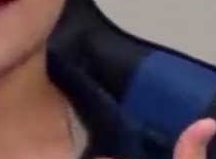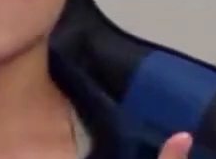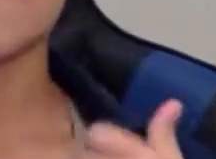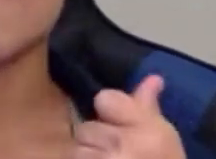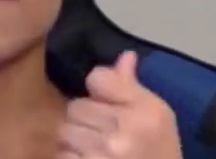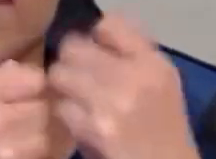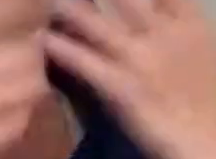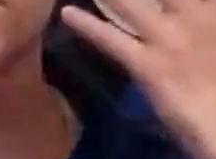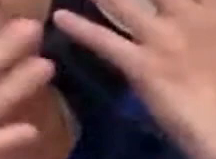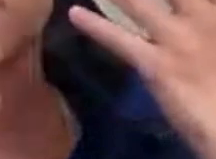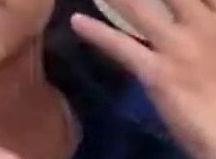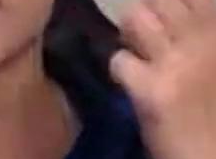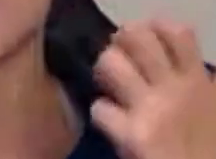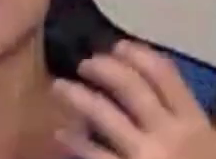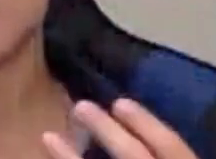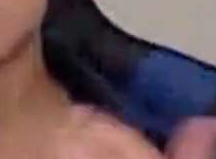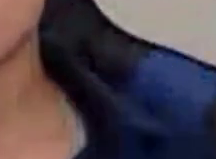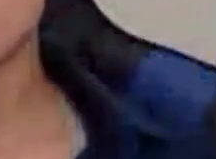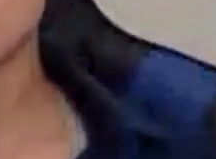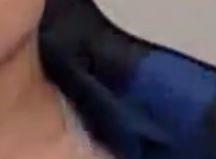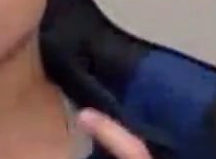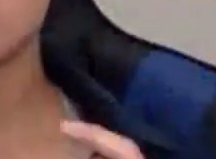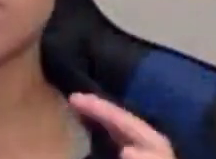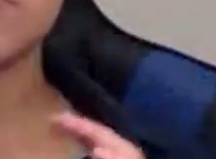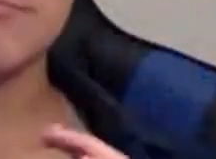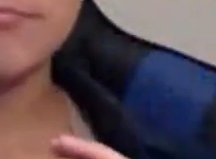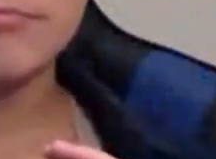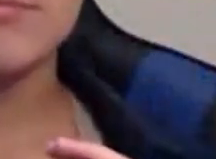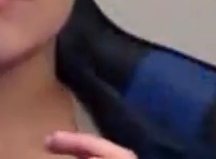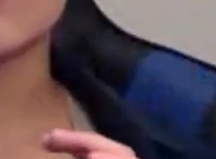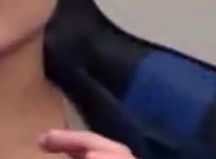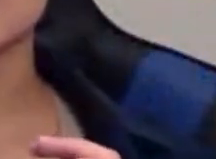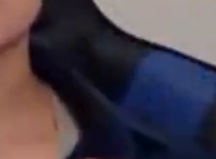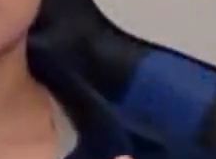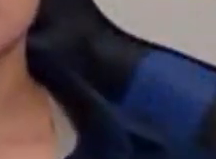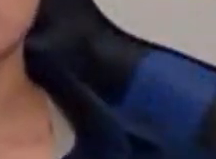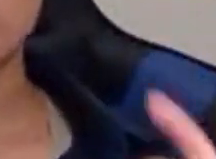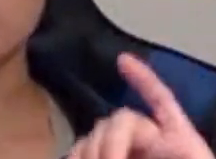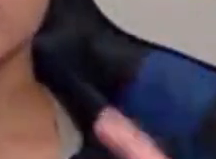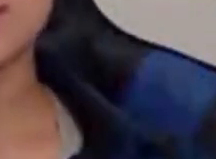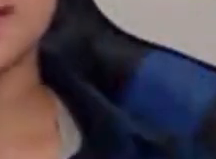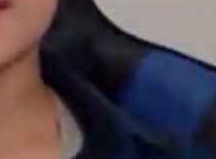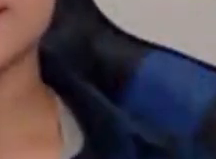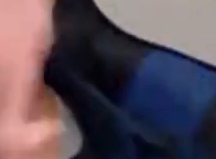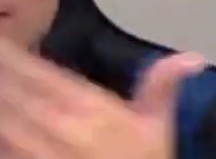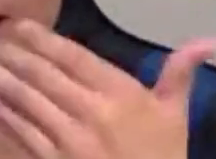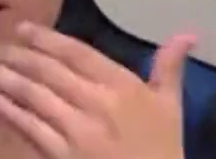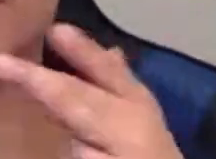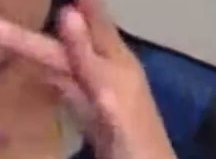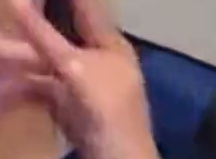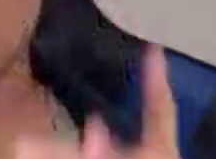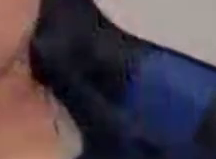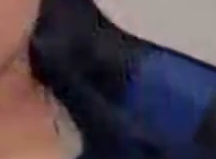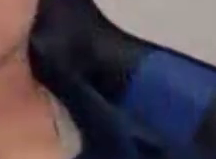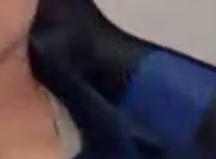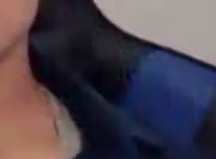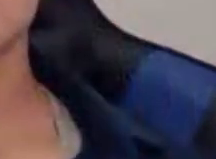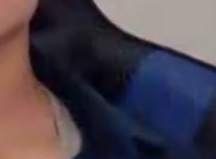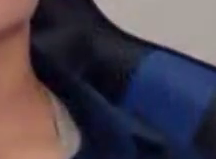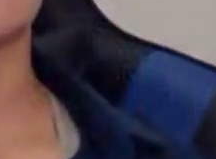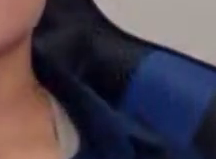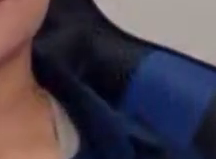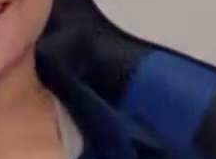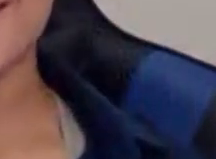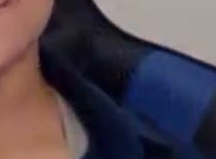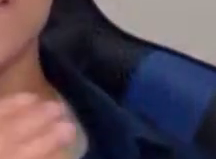That is totally fine. We're still getting some chats that are coming in. I appreciate that folks, that this is resonating with